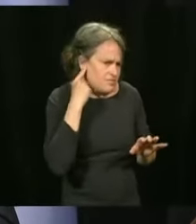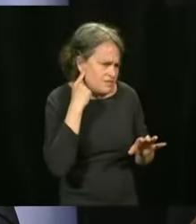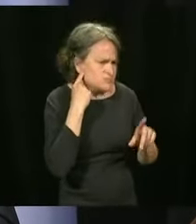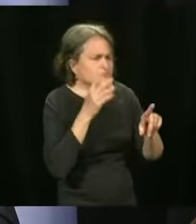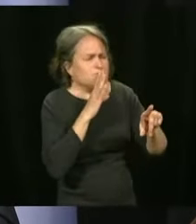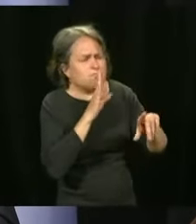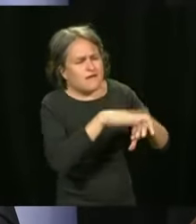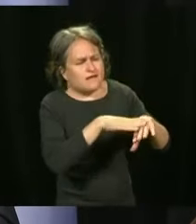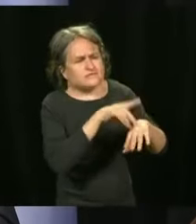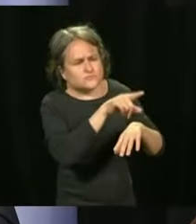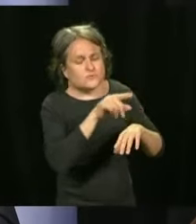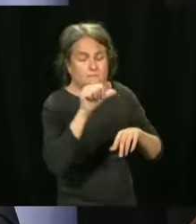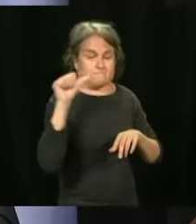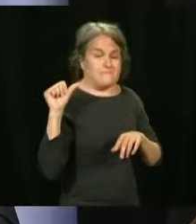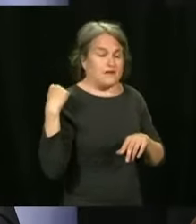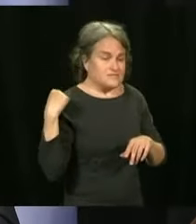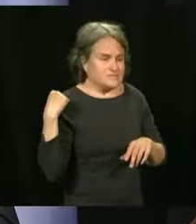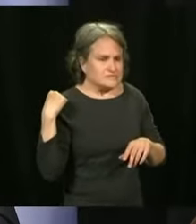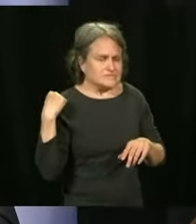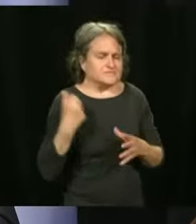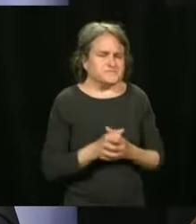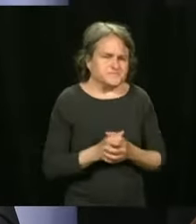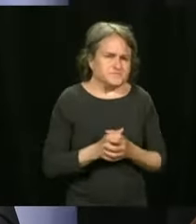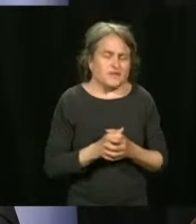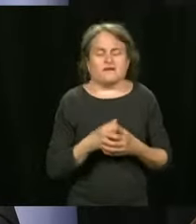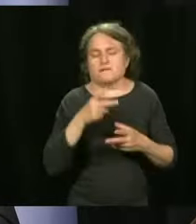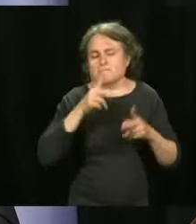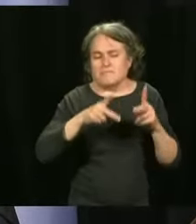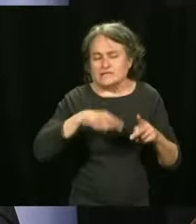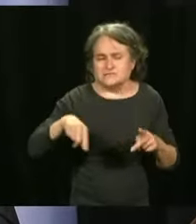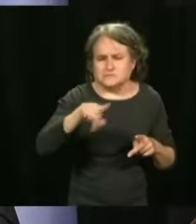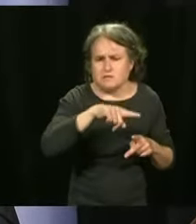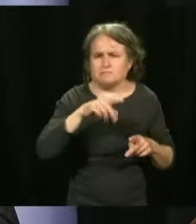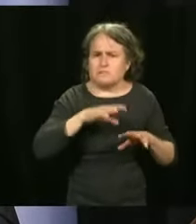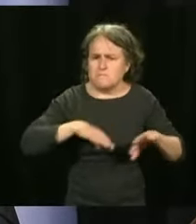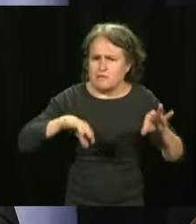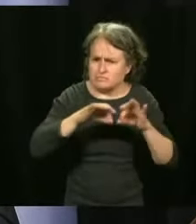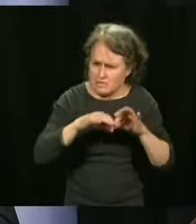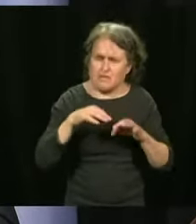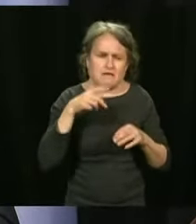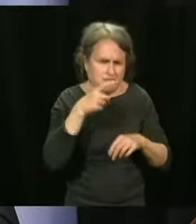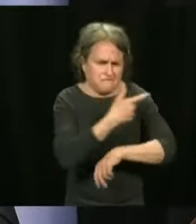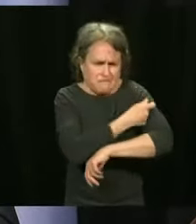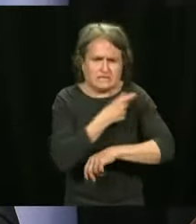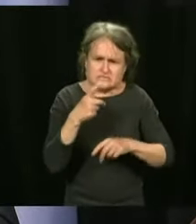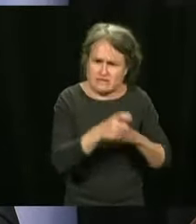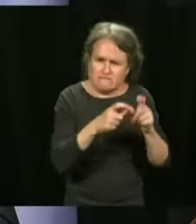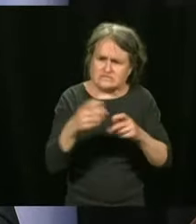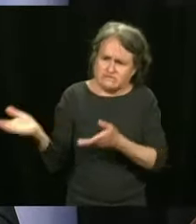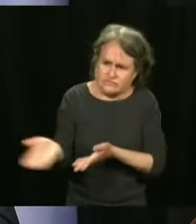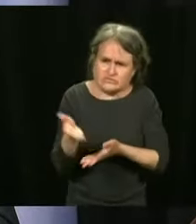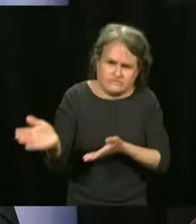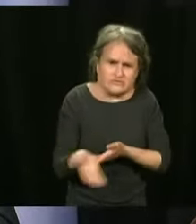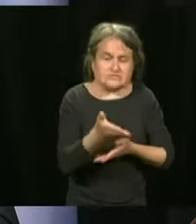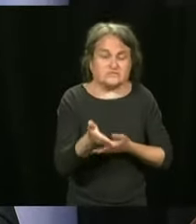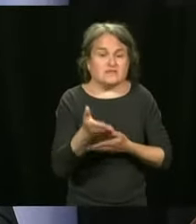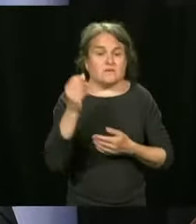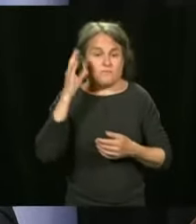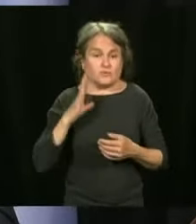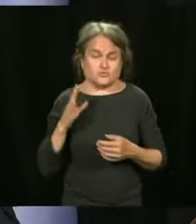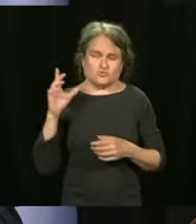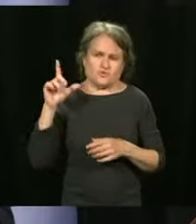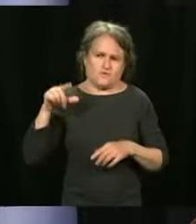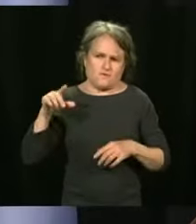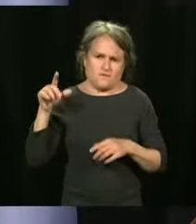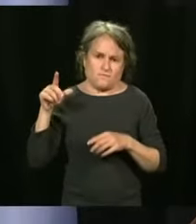You've insisted quite a bit on the fact that people get vaccinated. Mr. Legault even invited people who have